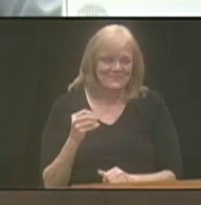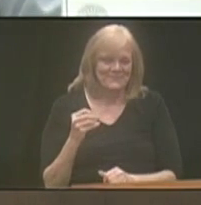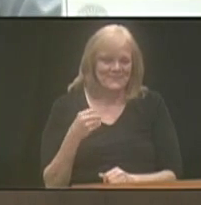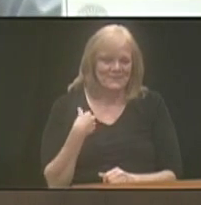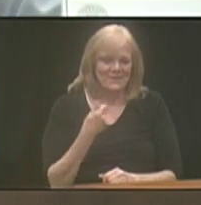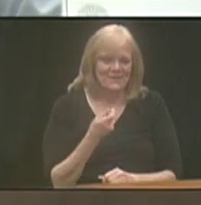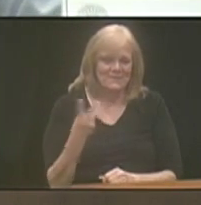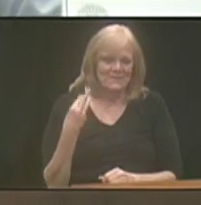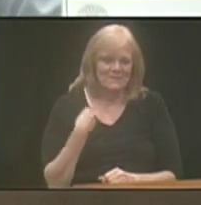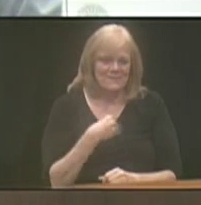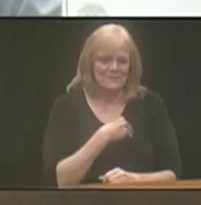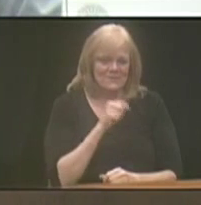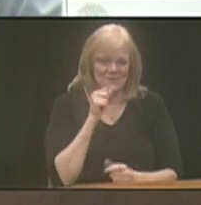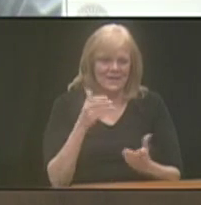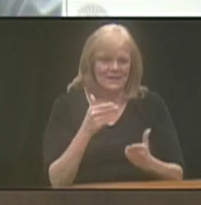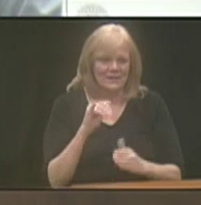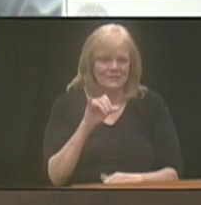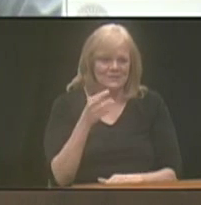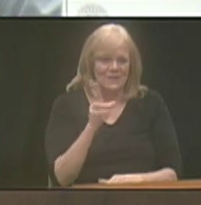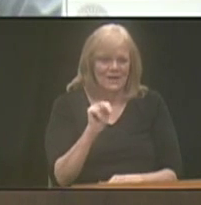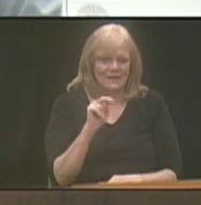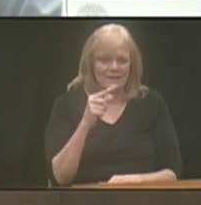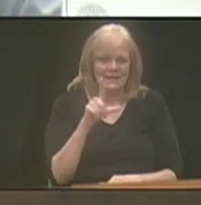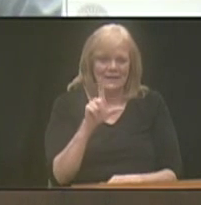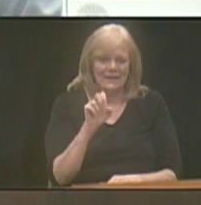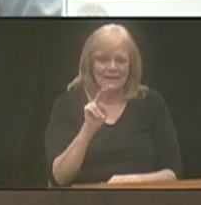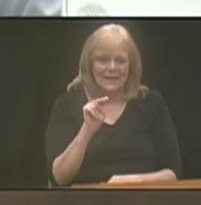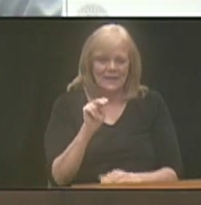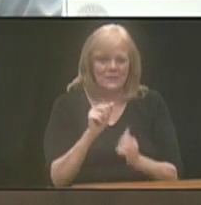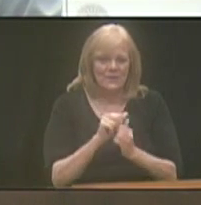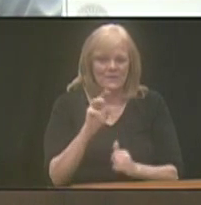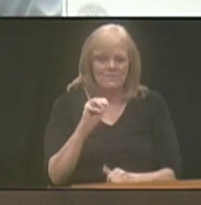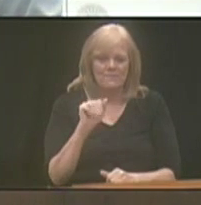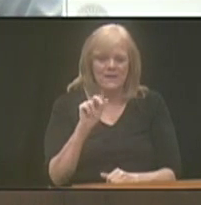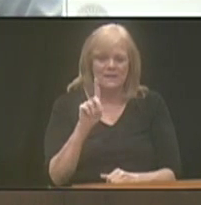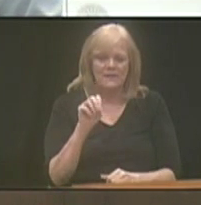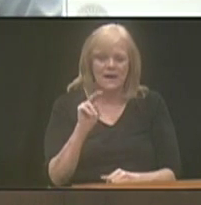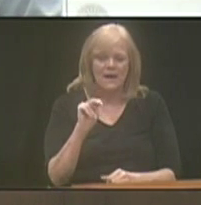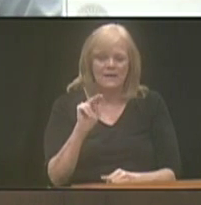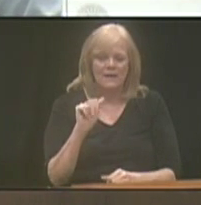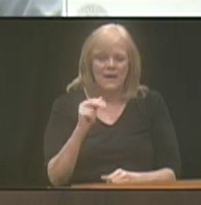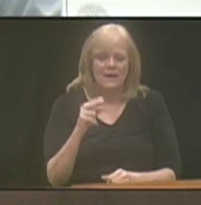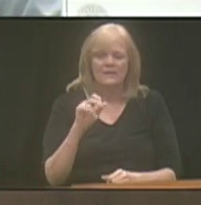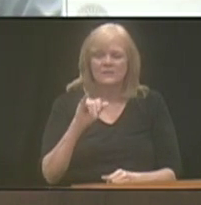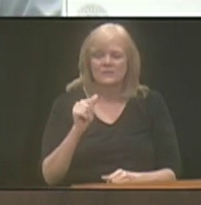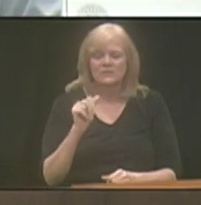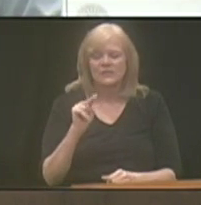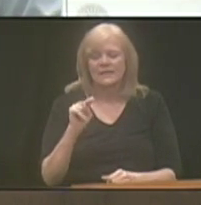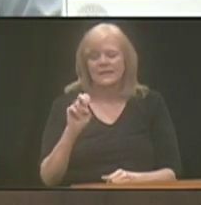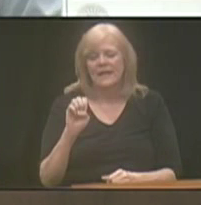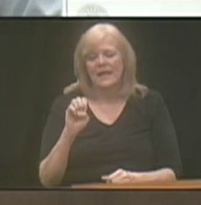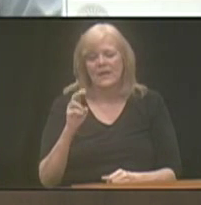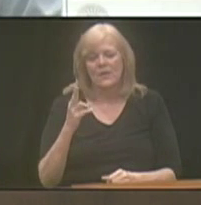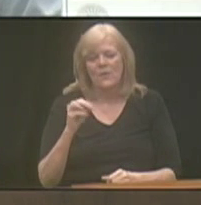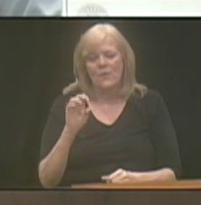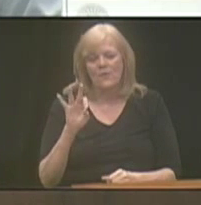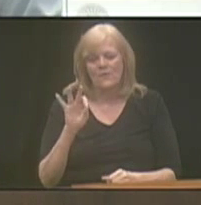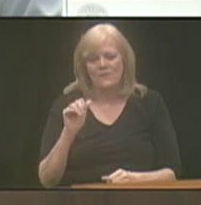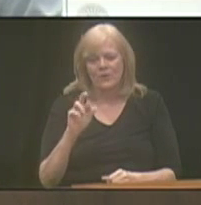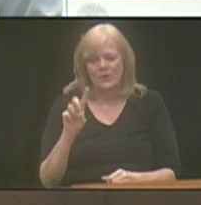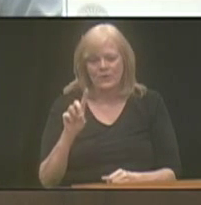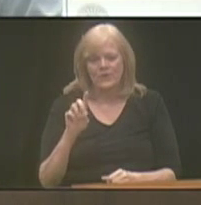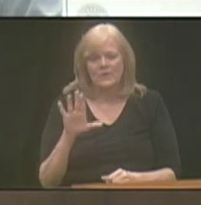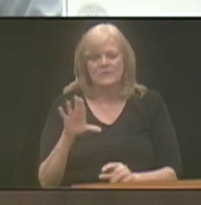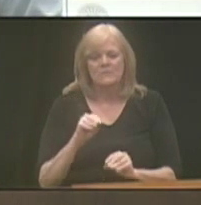We have a couple members that were not here today. John Glenn with Madonna and Janae Hofer, who also represents persons with mobility,